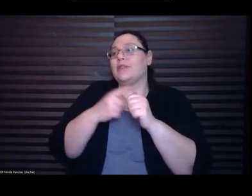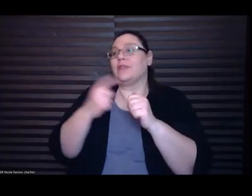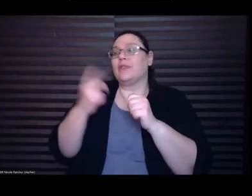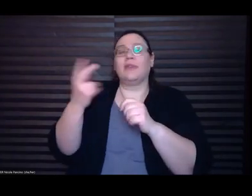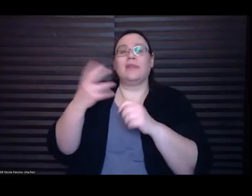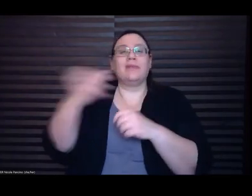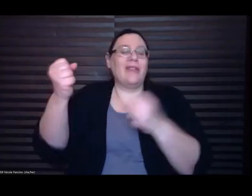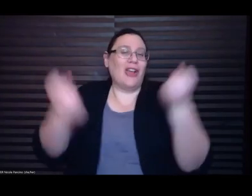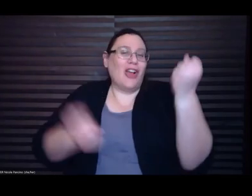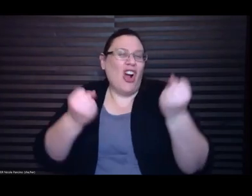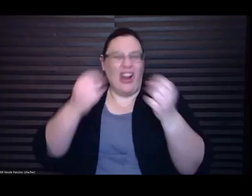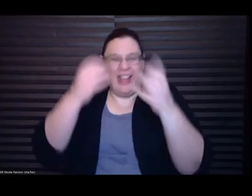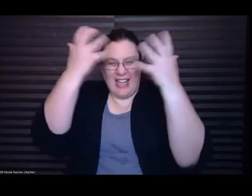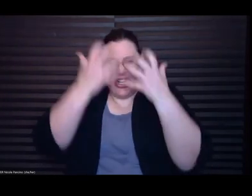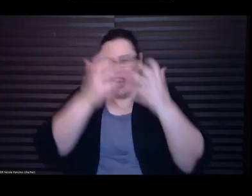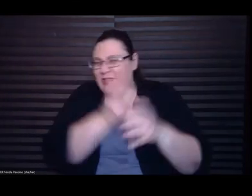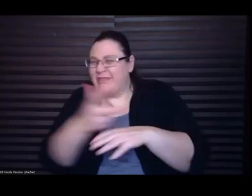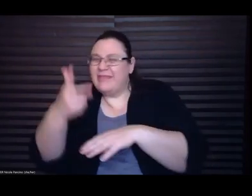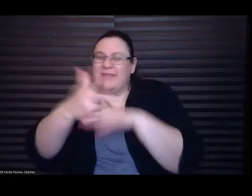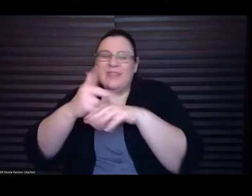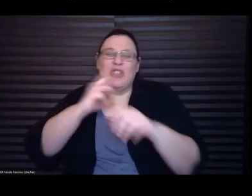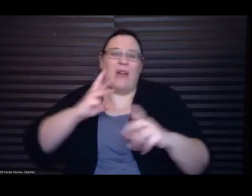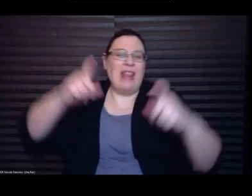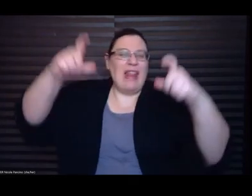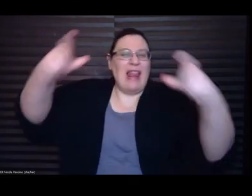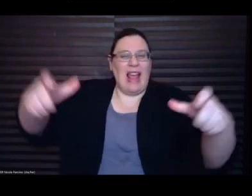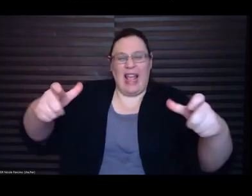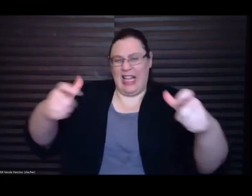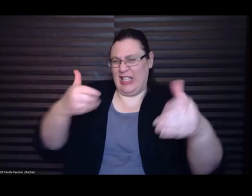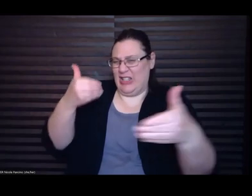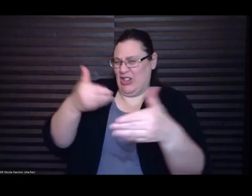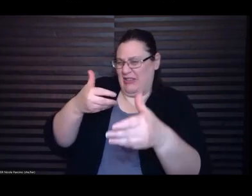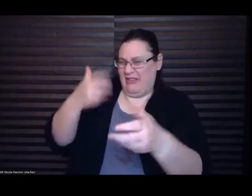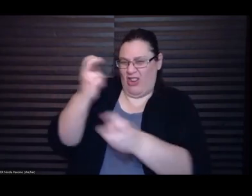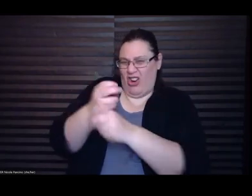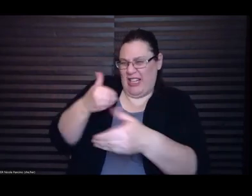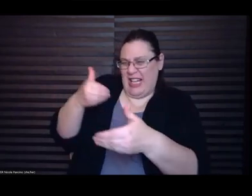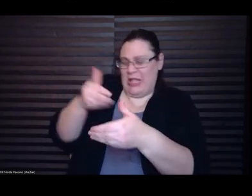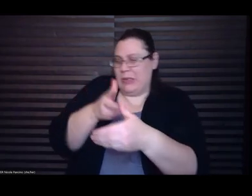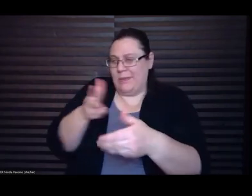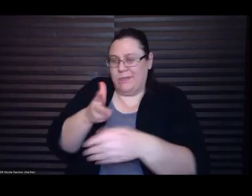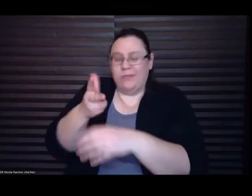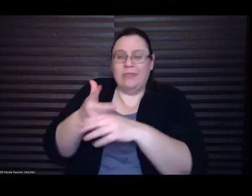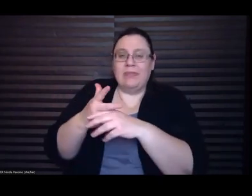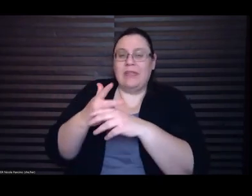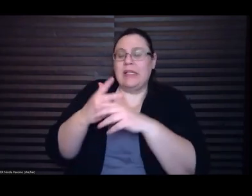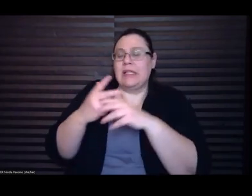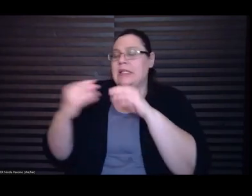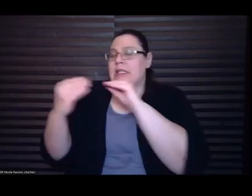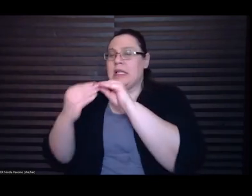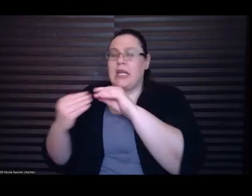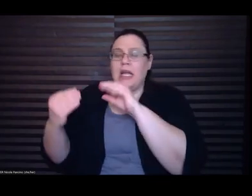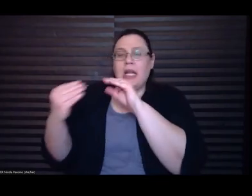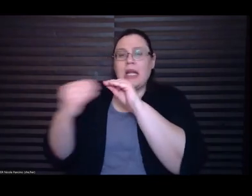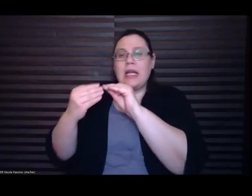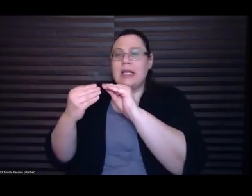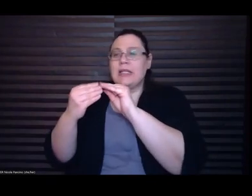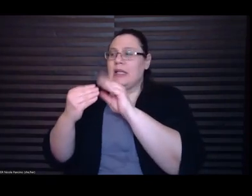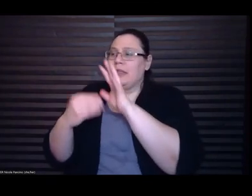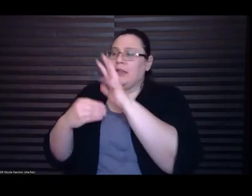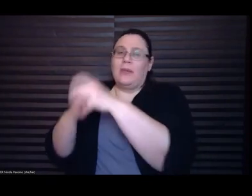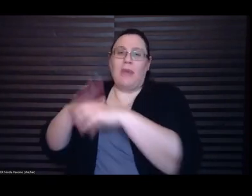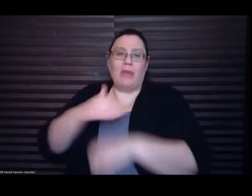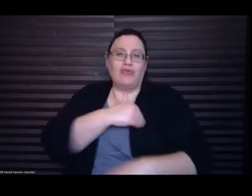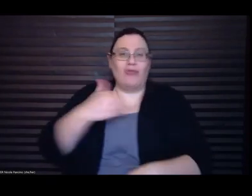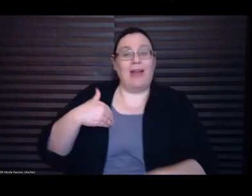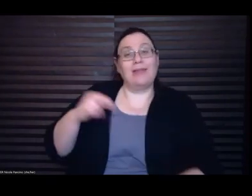close to. He kisses me and clasps his hand around my breast, my nipple nodding beneath his fingers. I